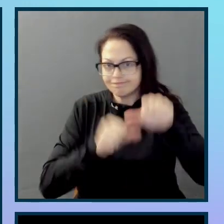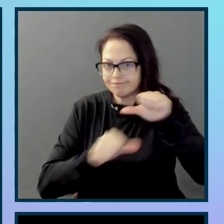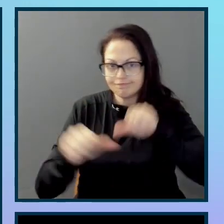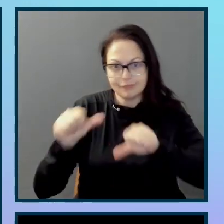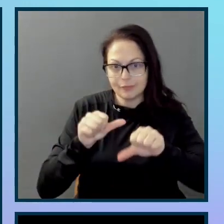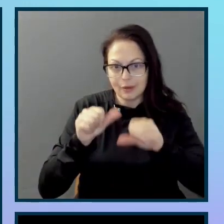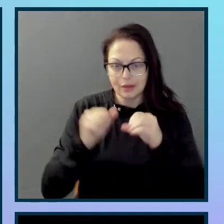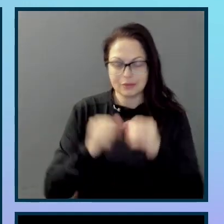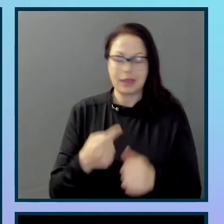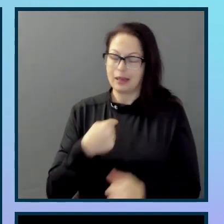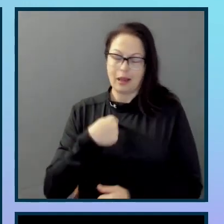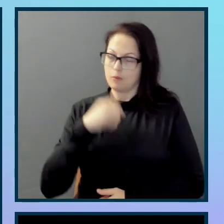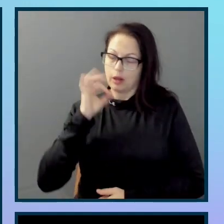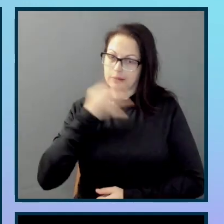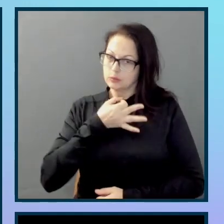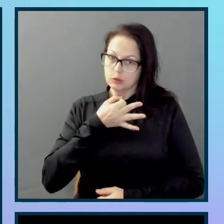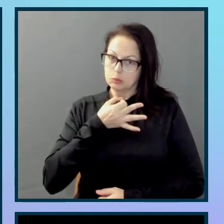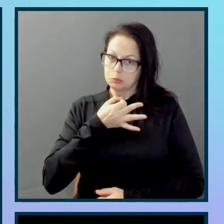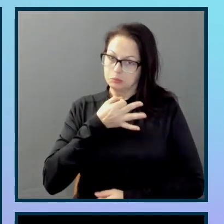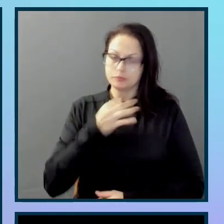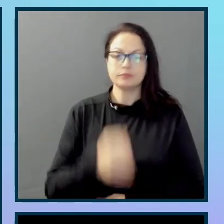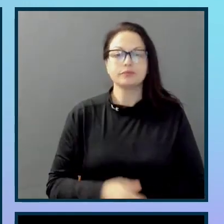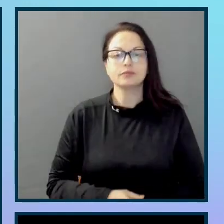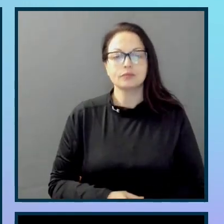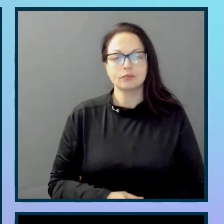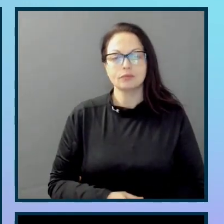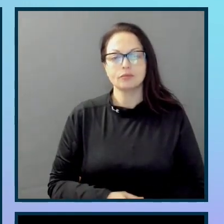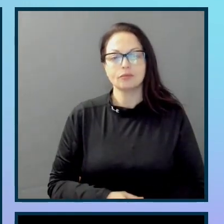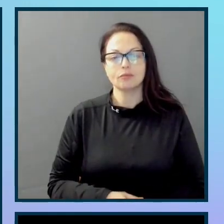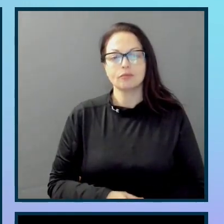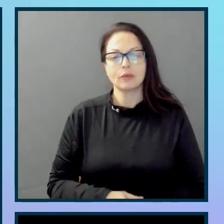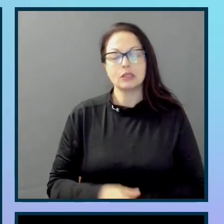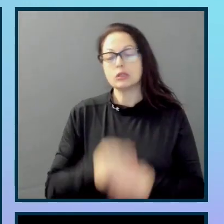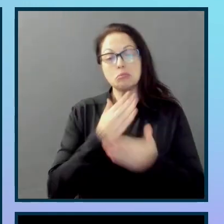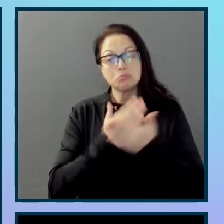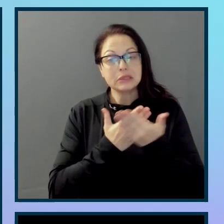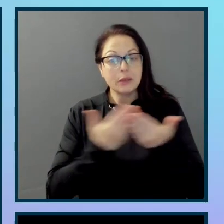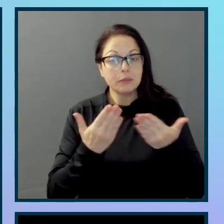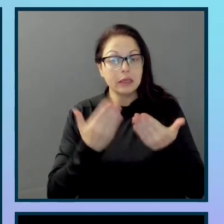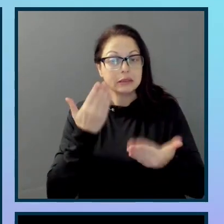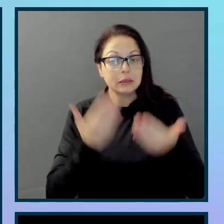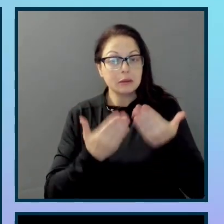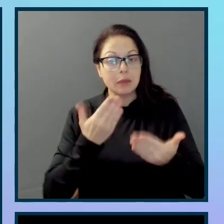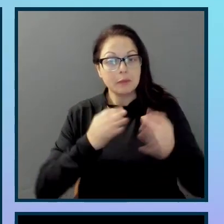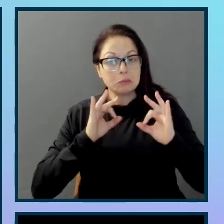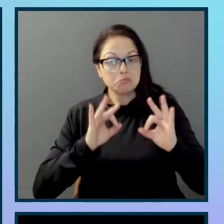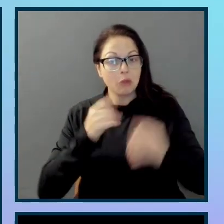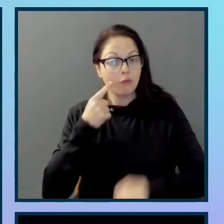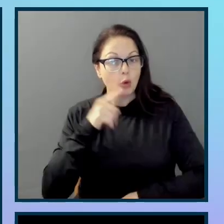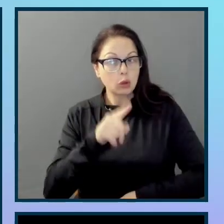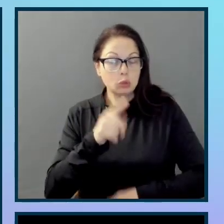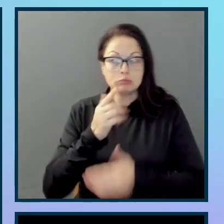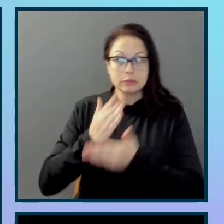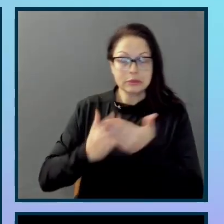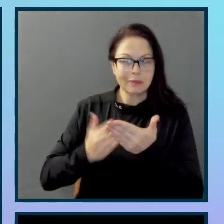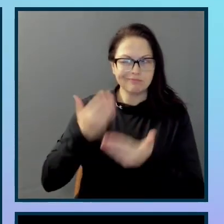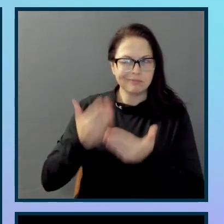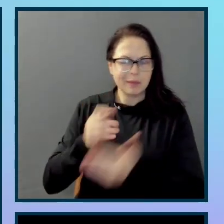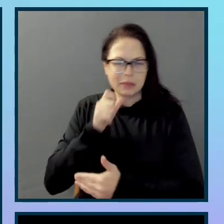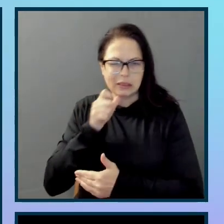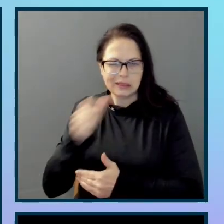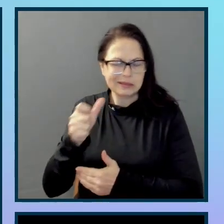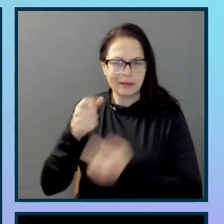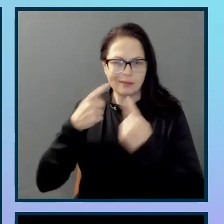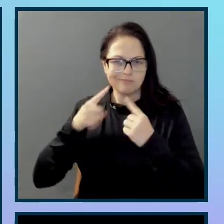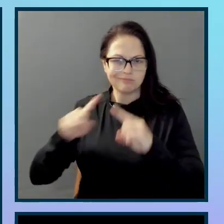very much no expert. So some of what follows may work for you and some of it almost certainly won't. You will need to find the